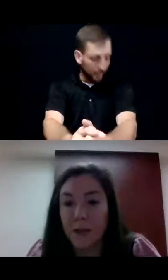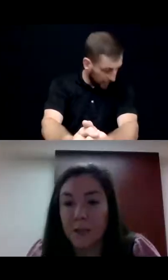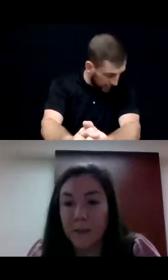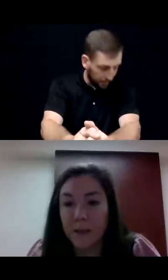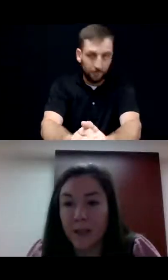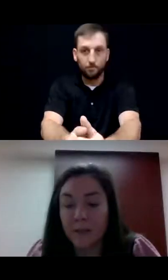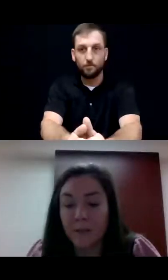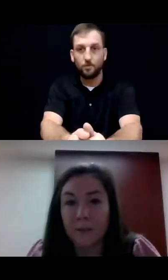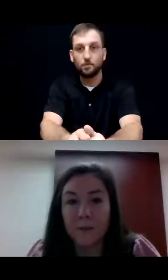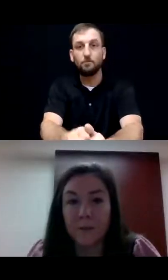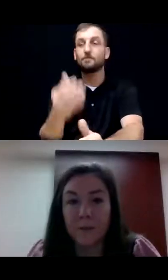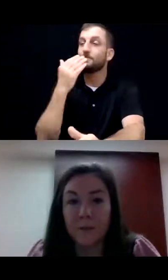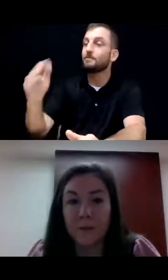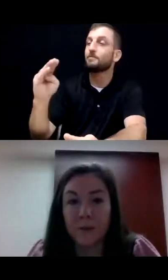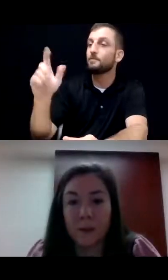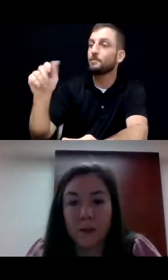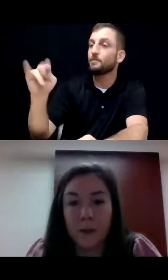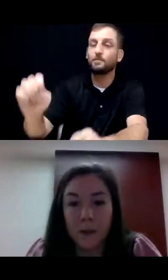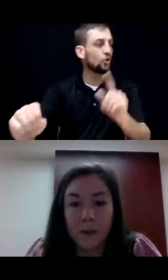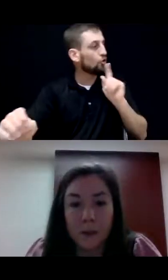Thanks, Melanie. Sure.